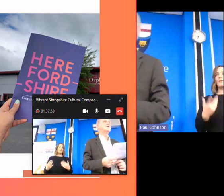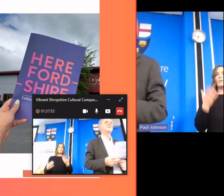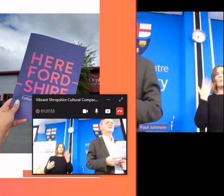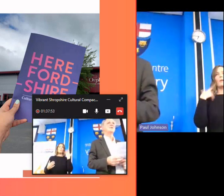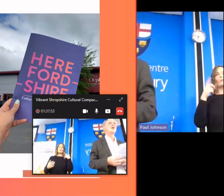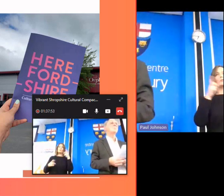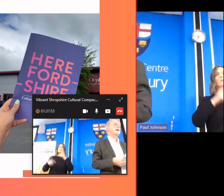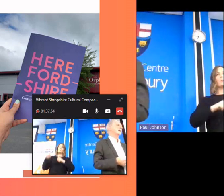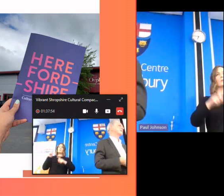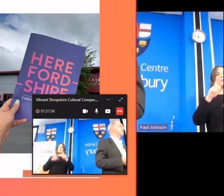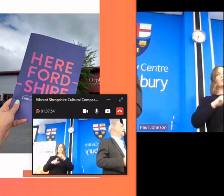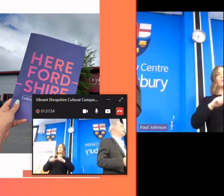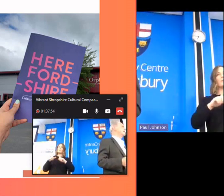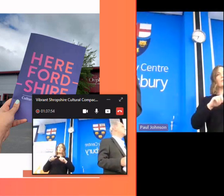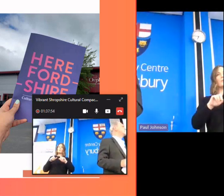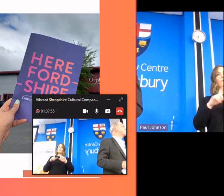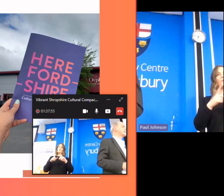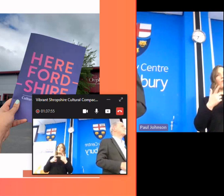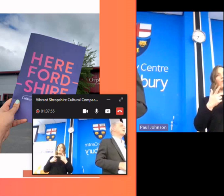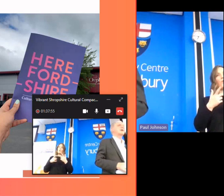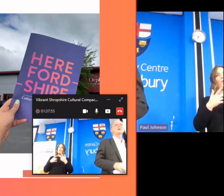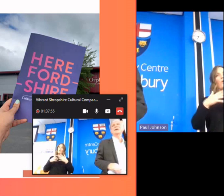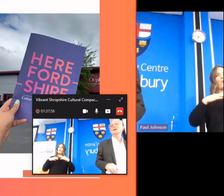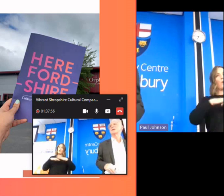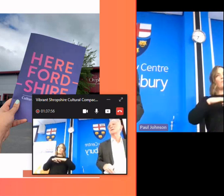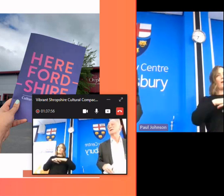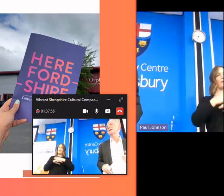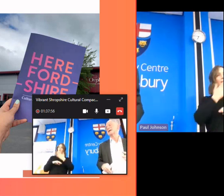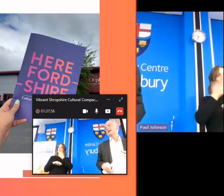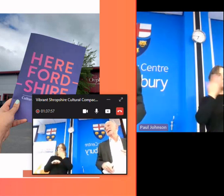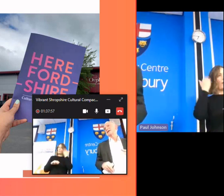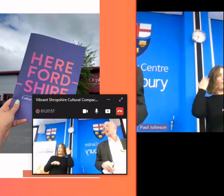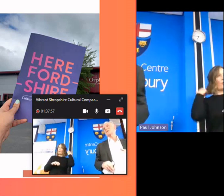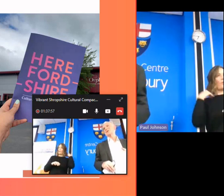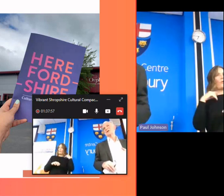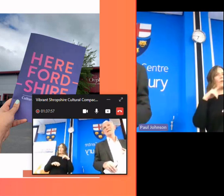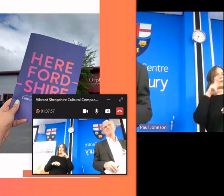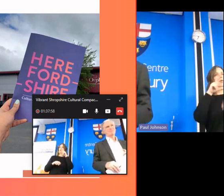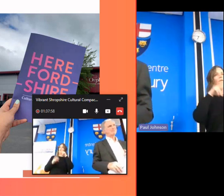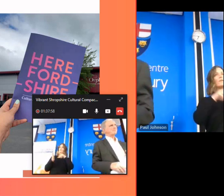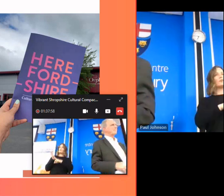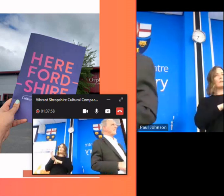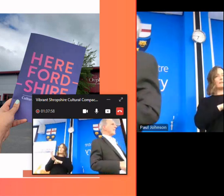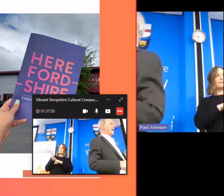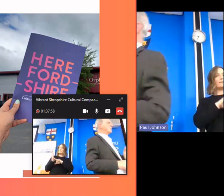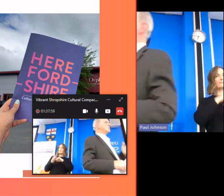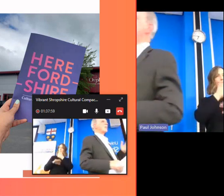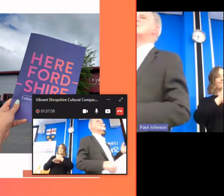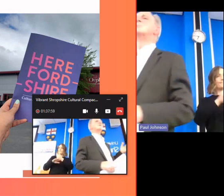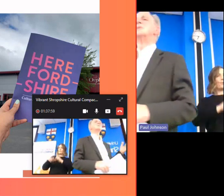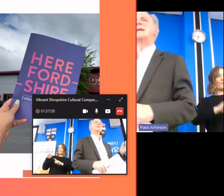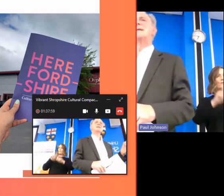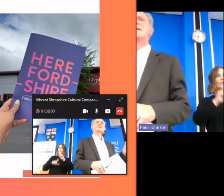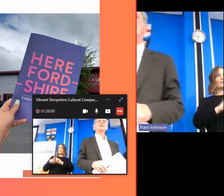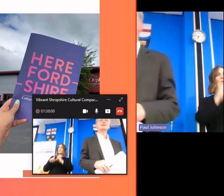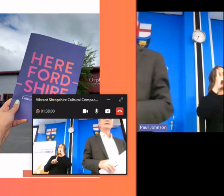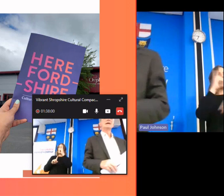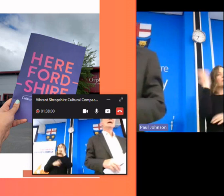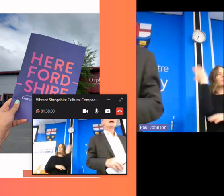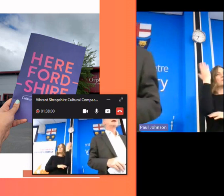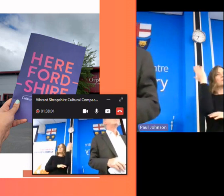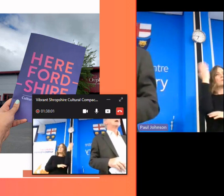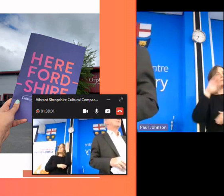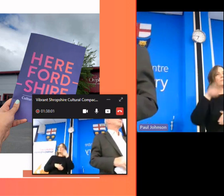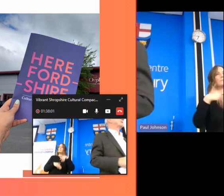a conference for compacts um some time ago in uh in coventry and was one of the presenters